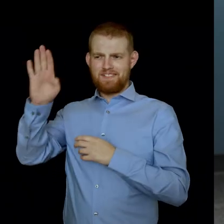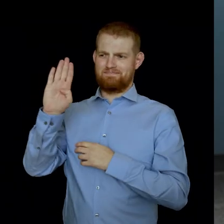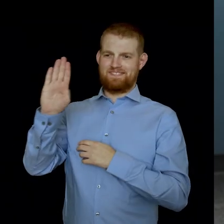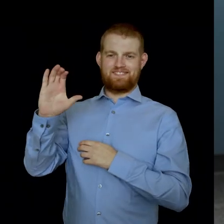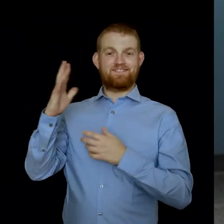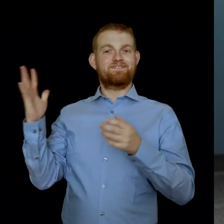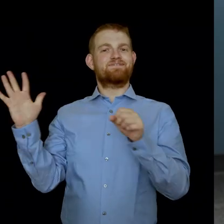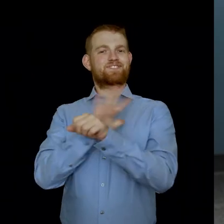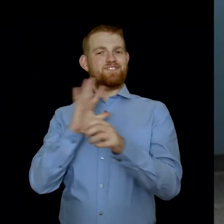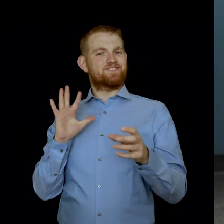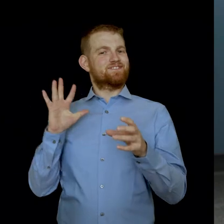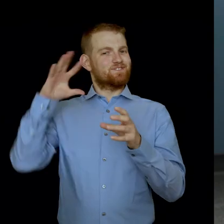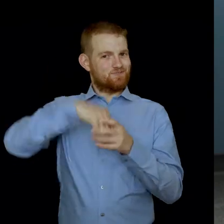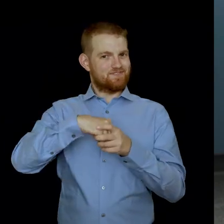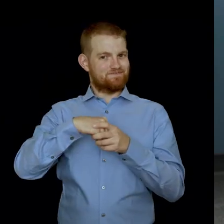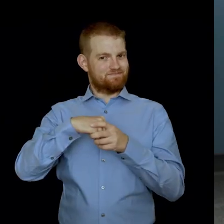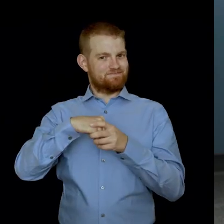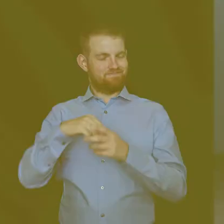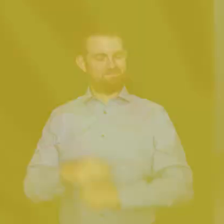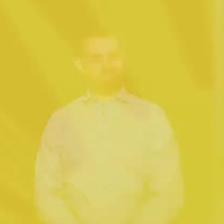inclusive British Columbia.